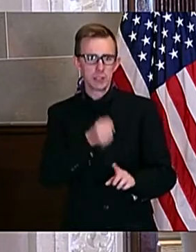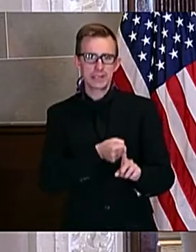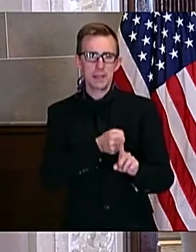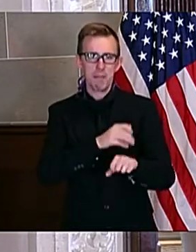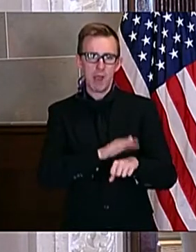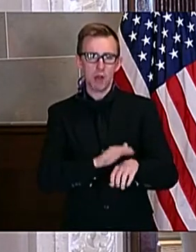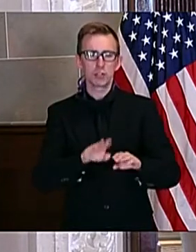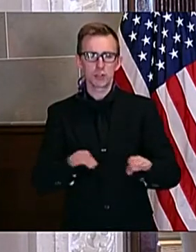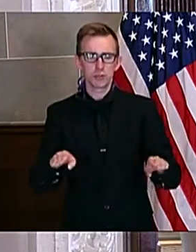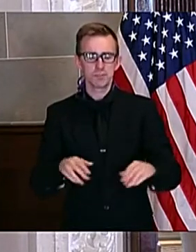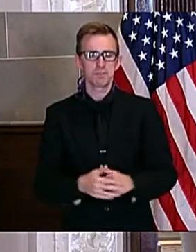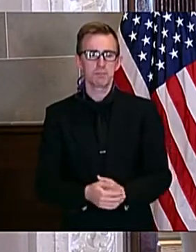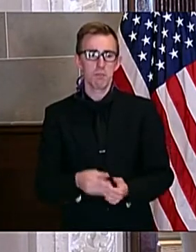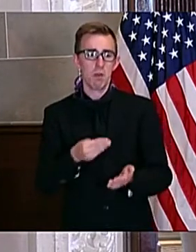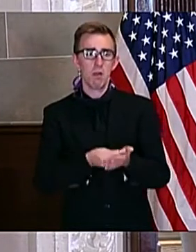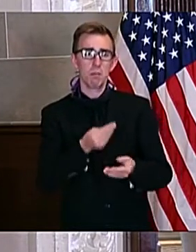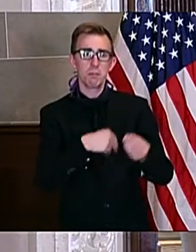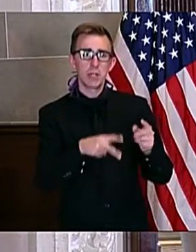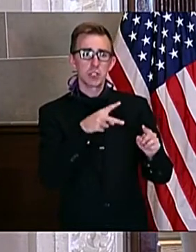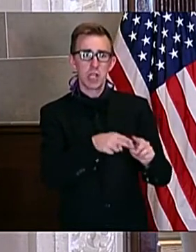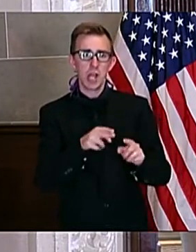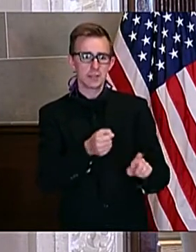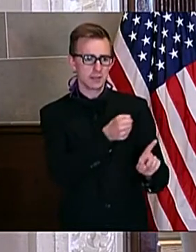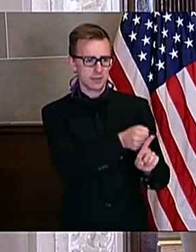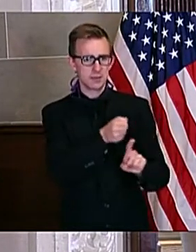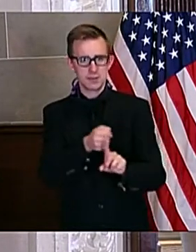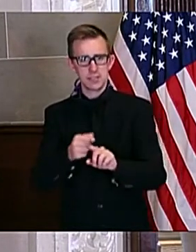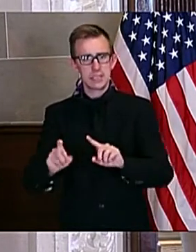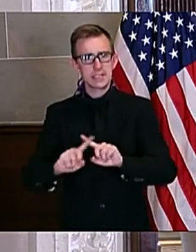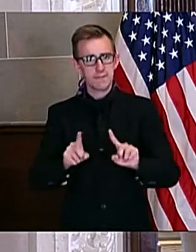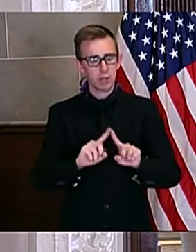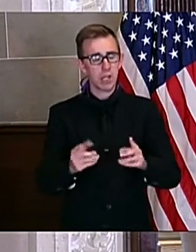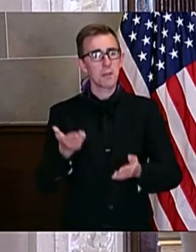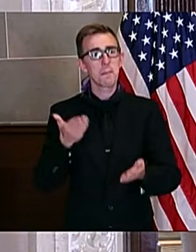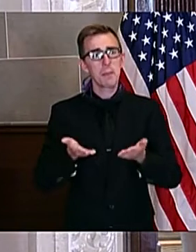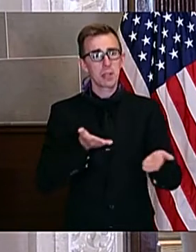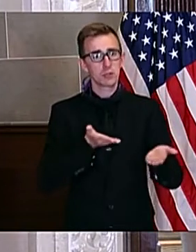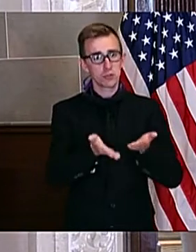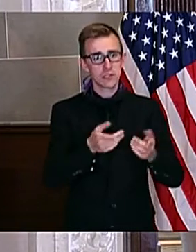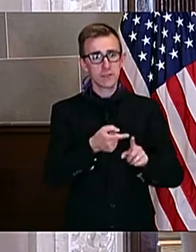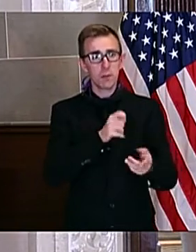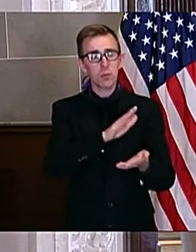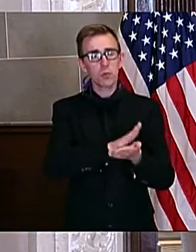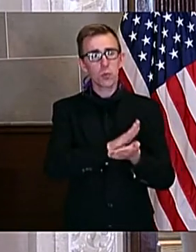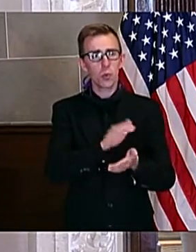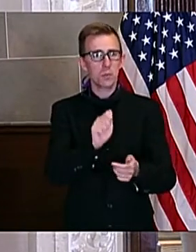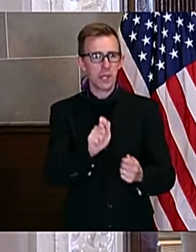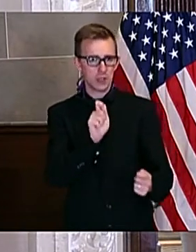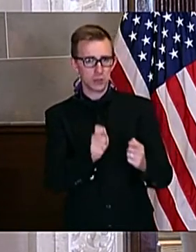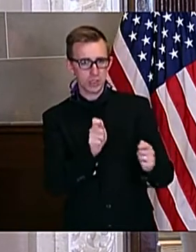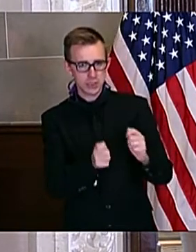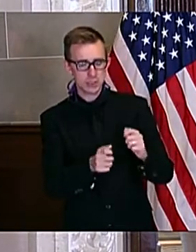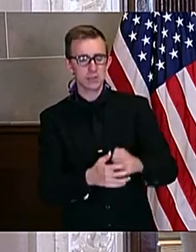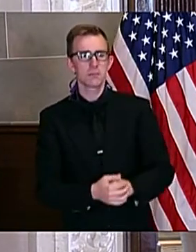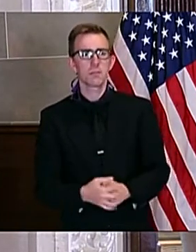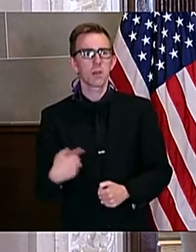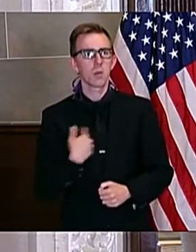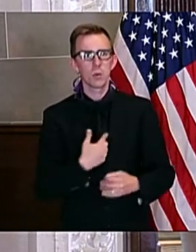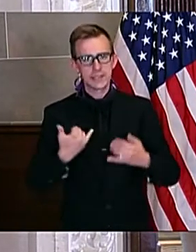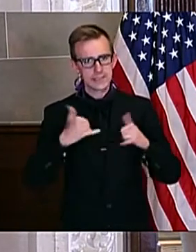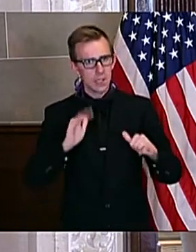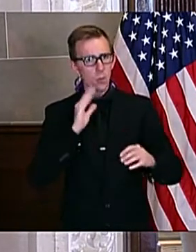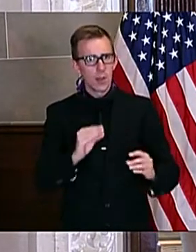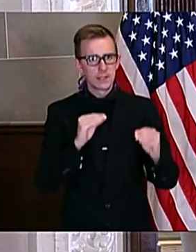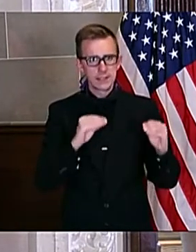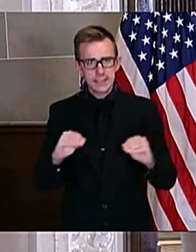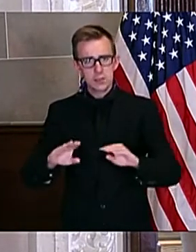in each school across our state, and services may need to be adjusted. But we will educate and care